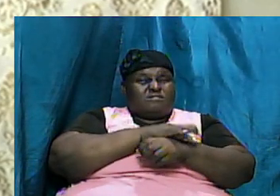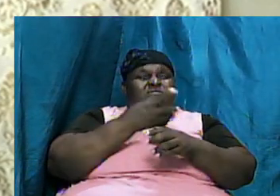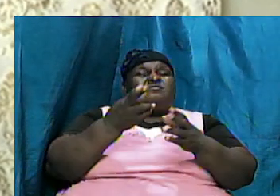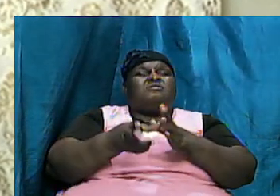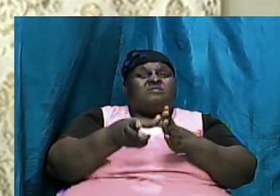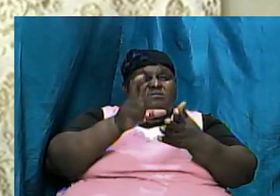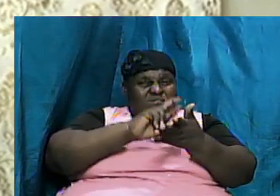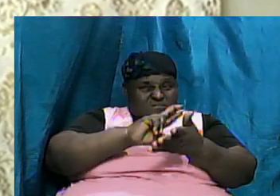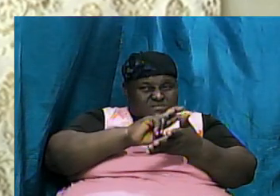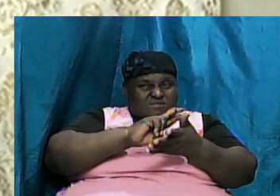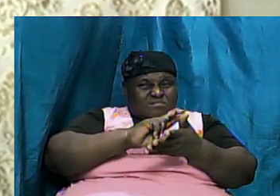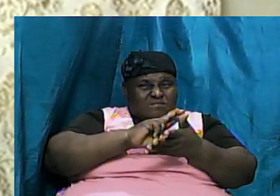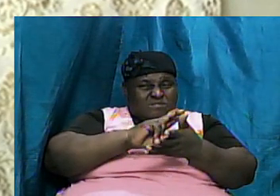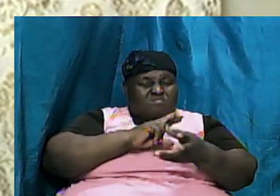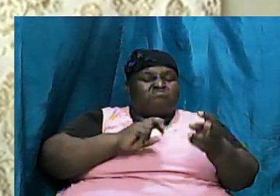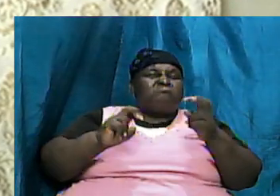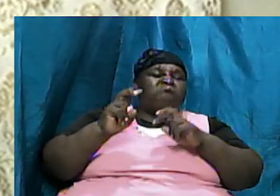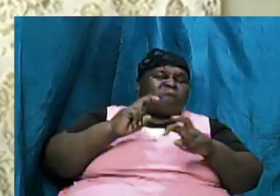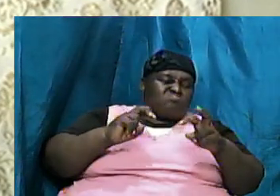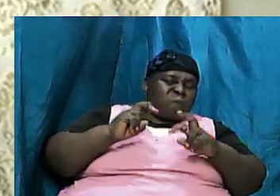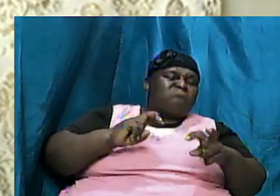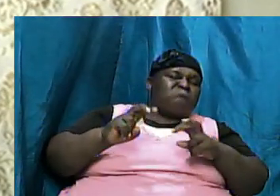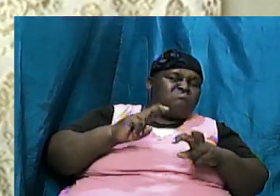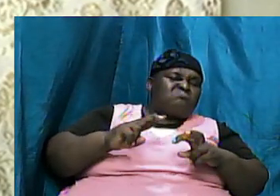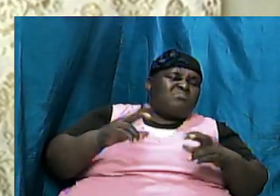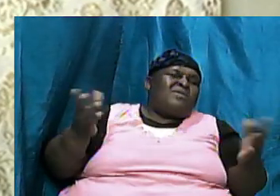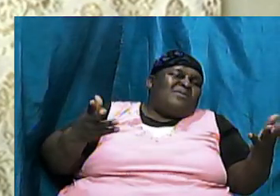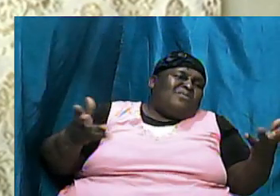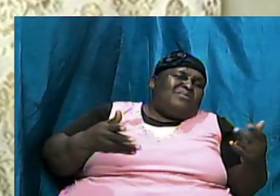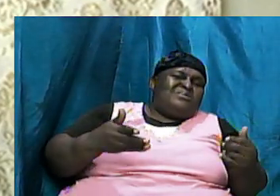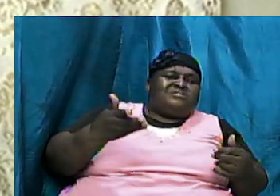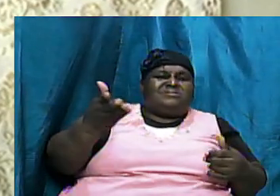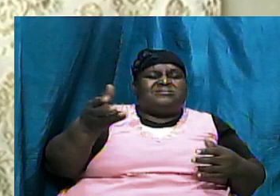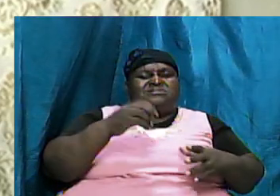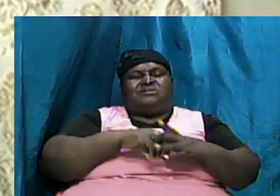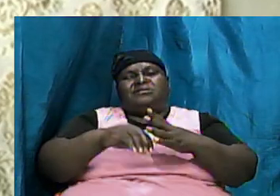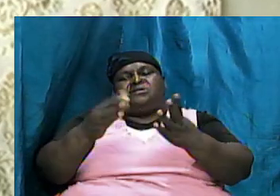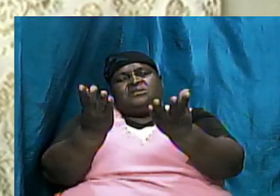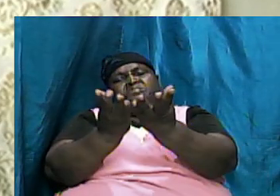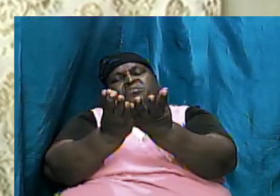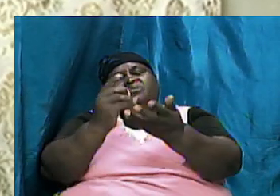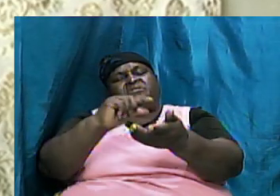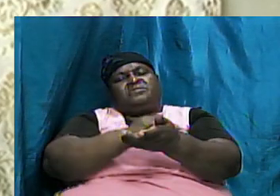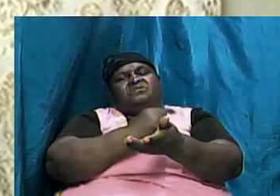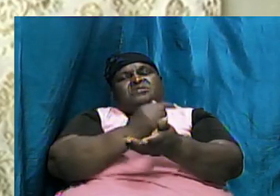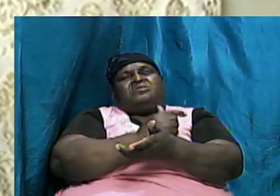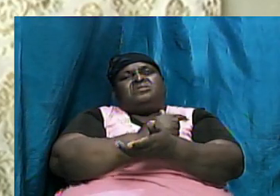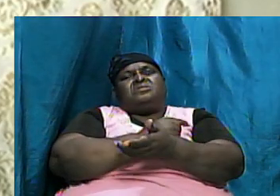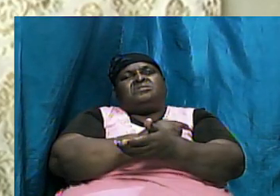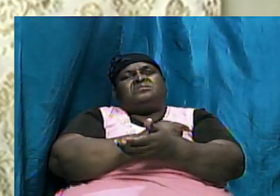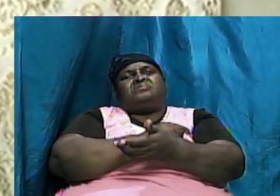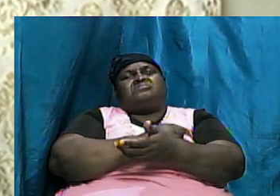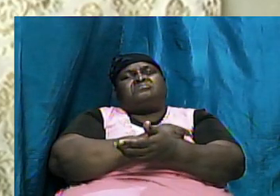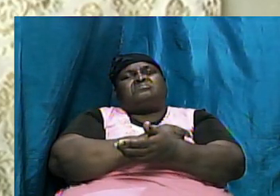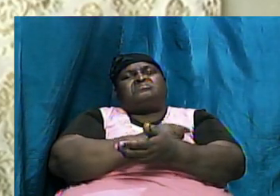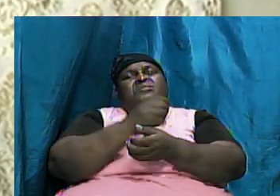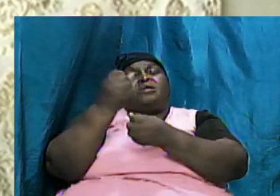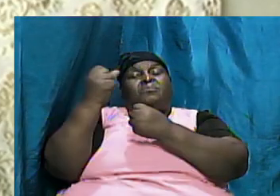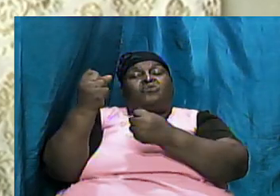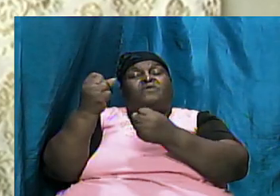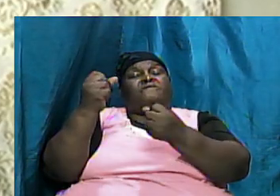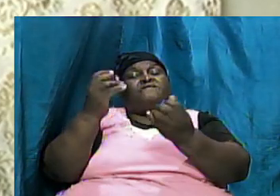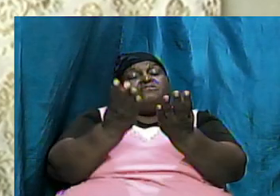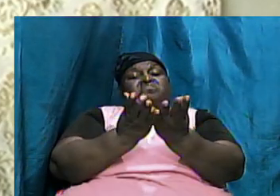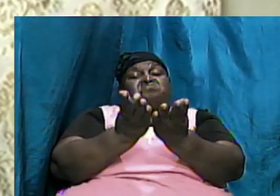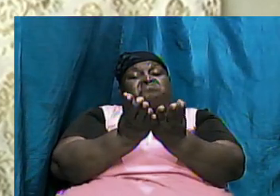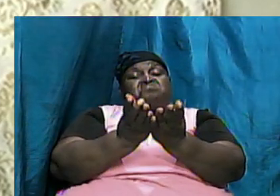full survey of what is there in the book of Genesis but it is a powerful book a book that